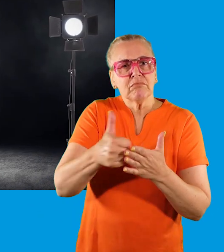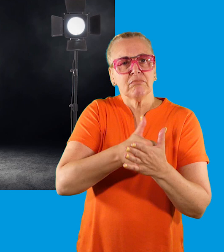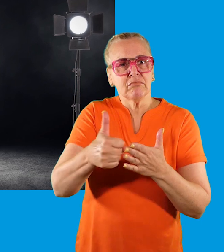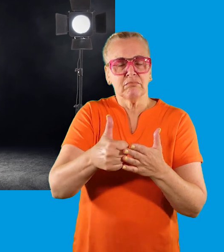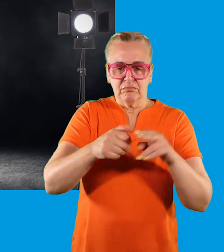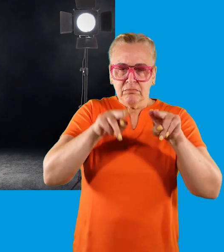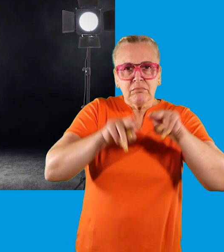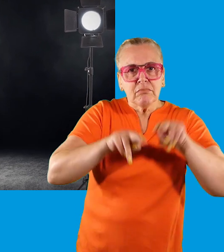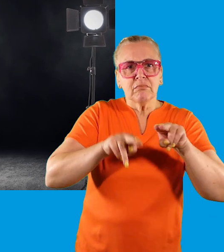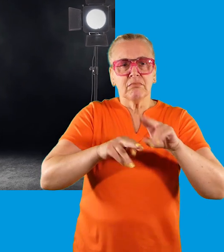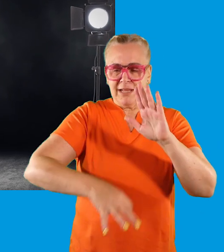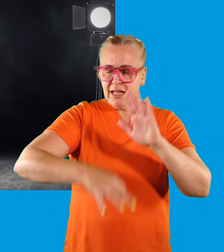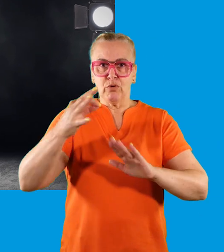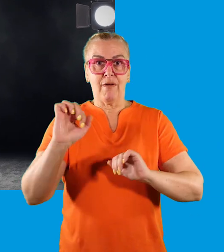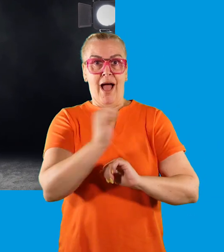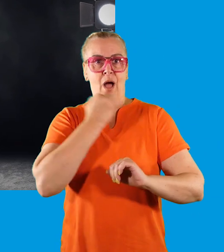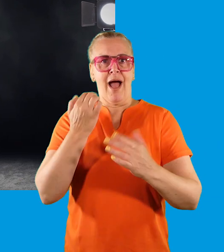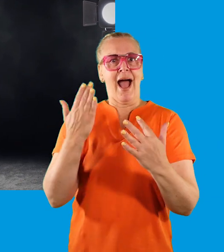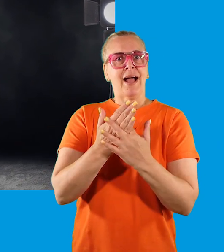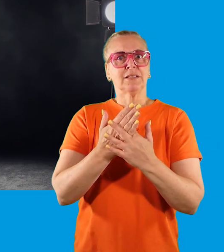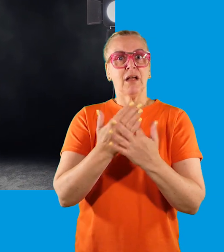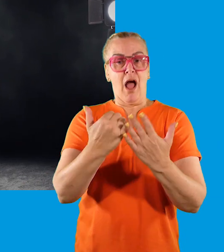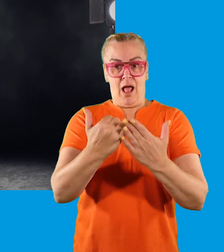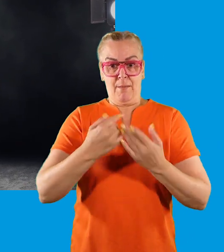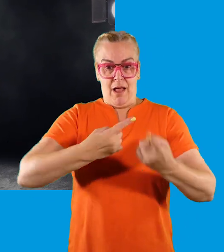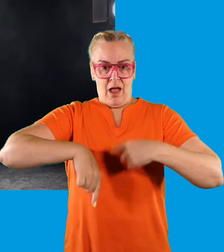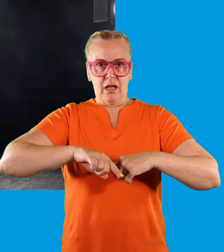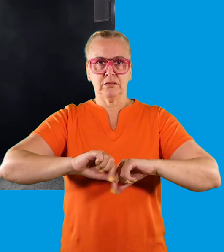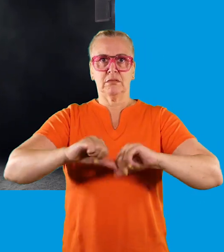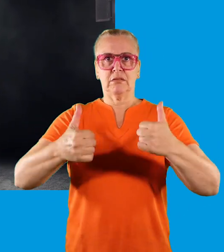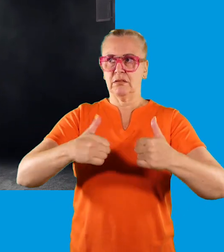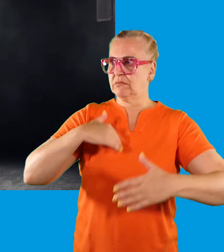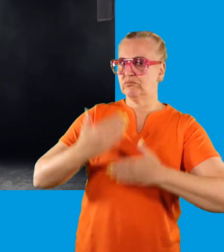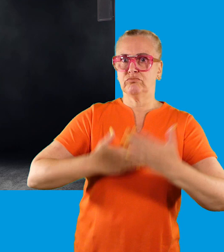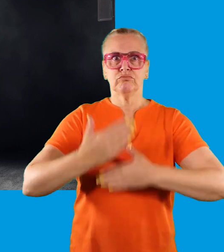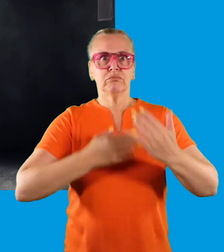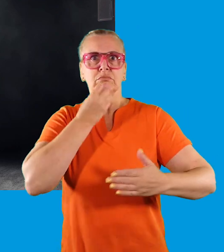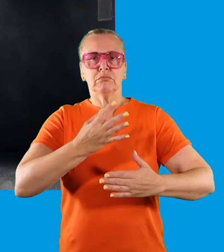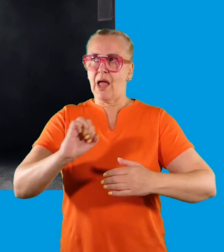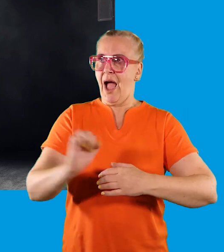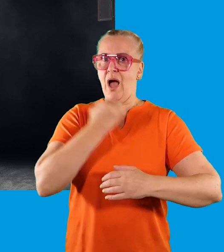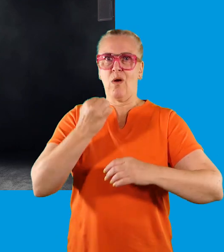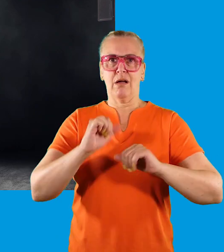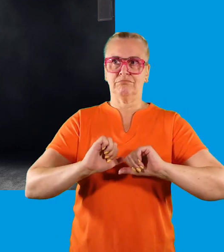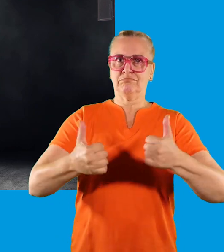Regularly evaluating and improving our access helps us all perform at our best. We'll